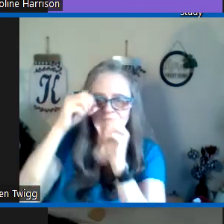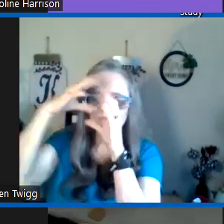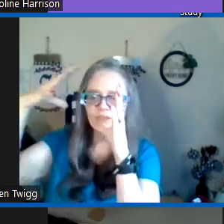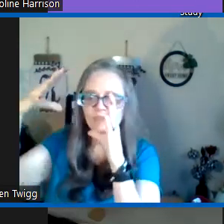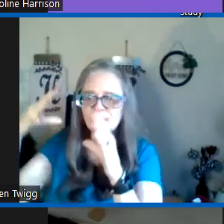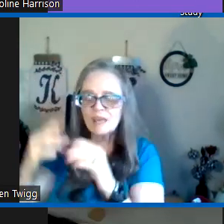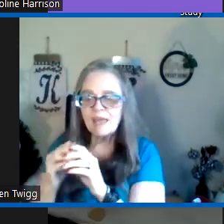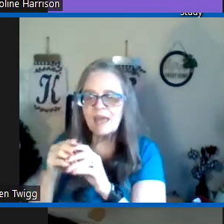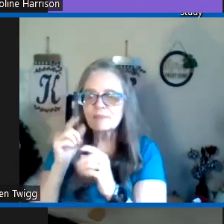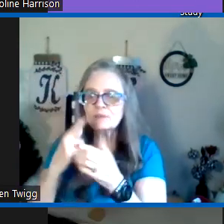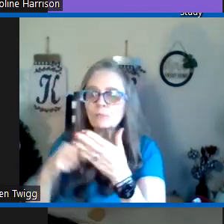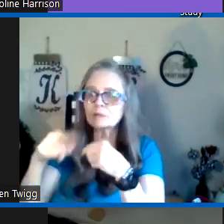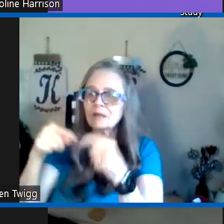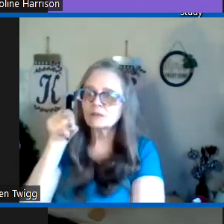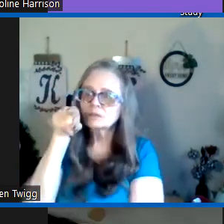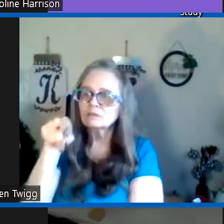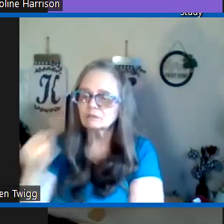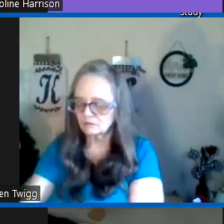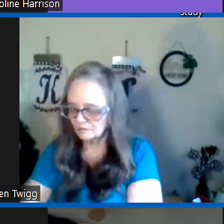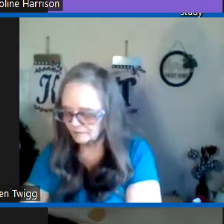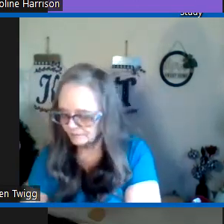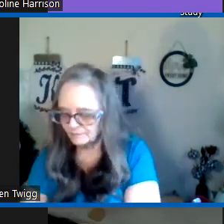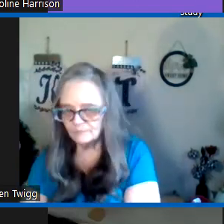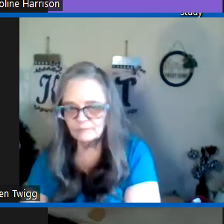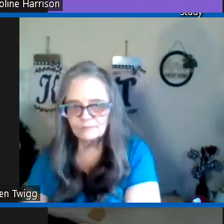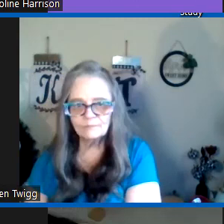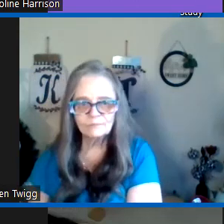and vision and then what about you